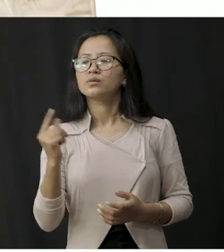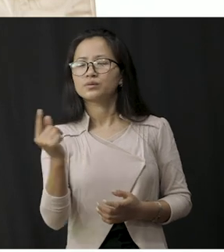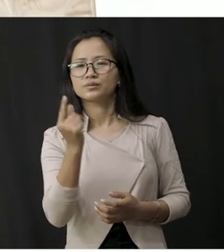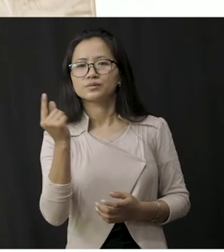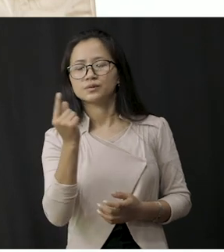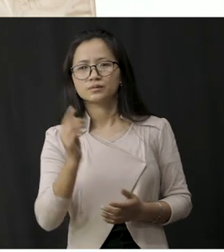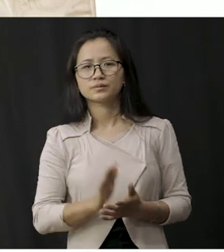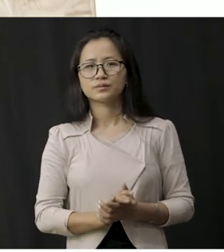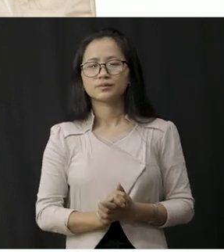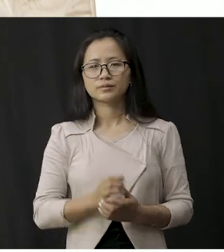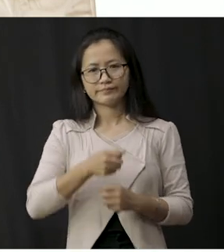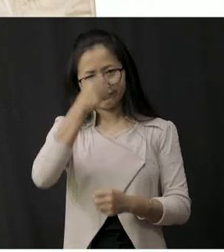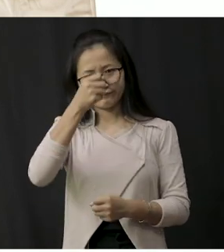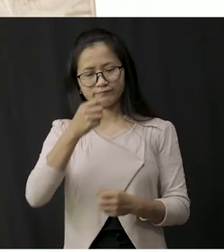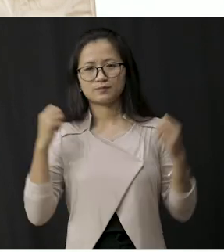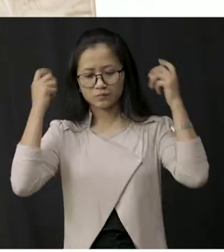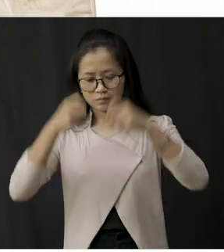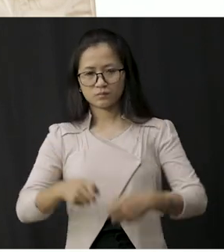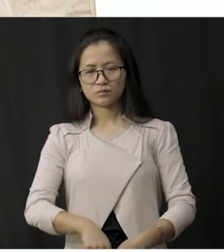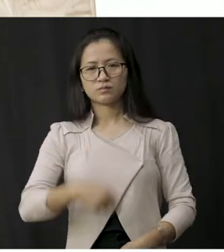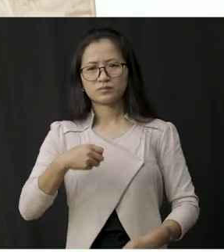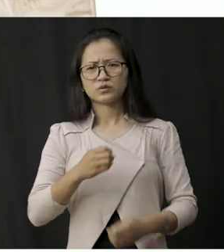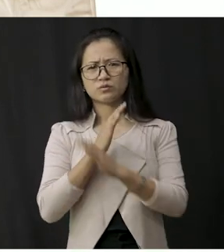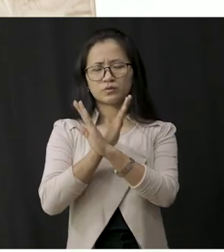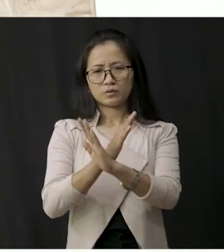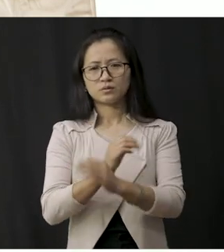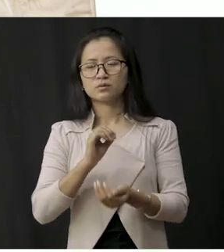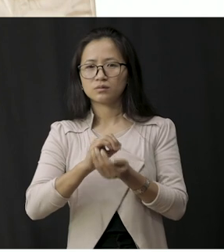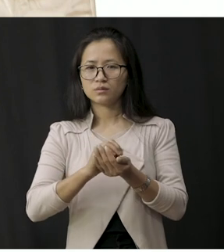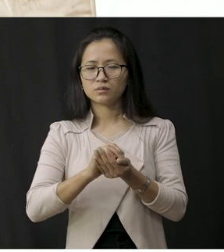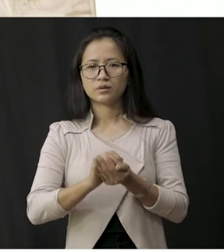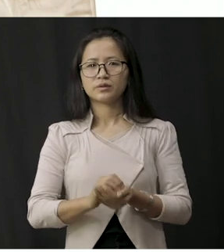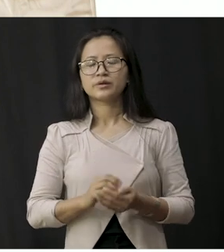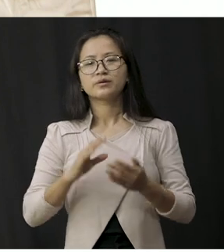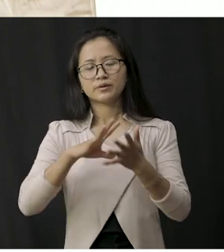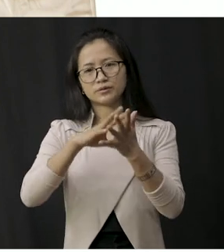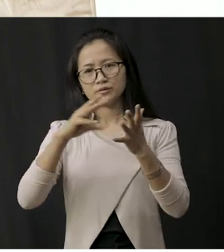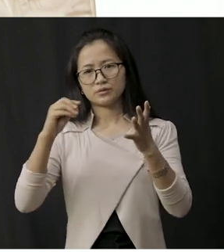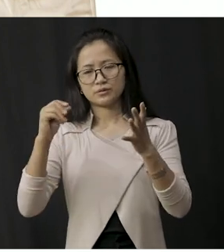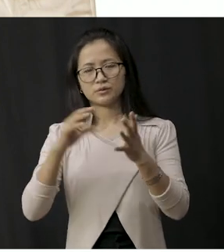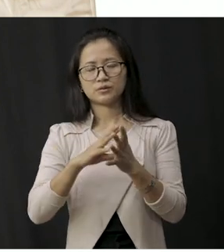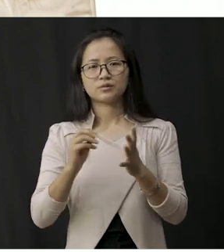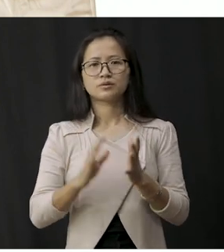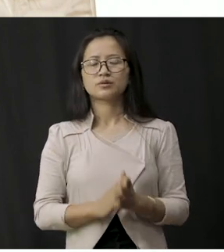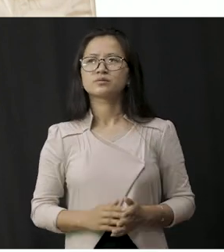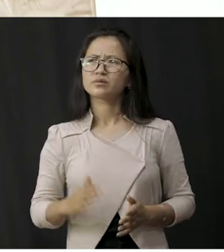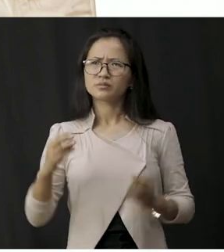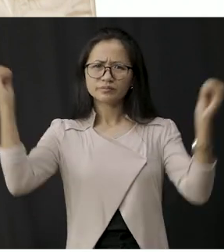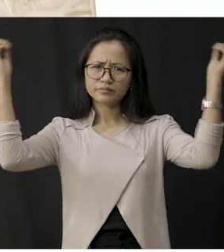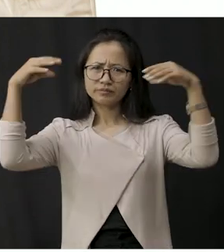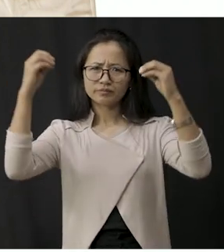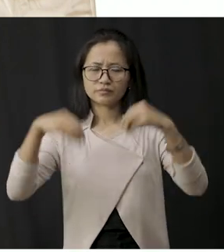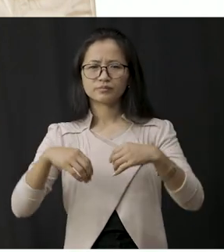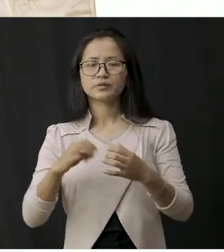use this umbrella and raincoat to protect our body to keep our body dry during rainy season